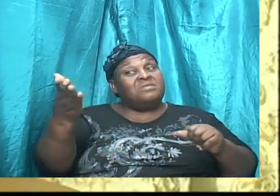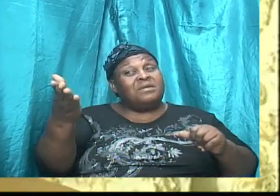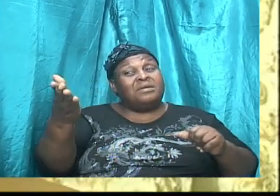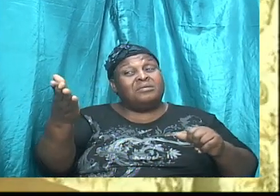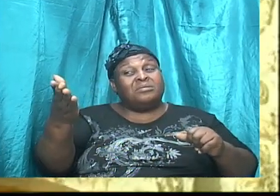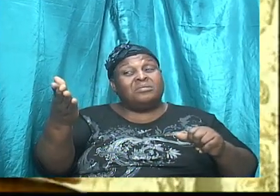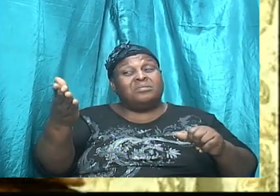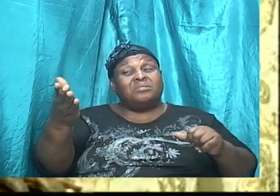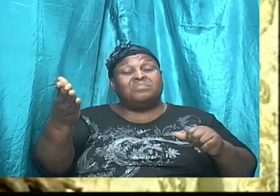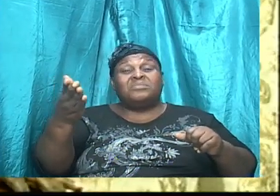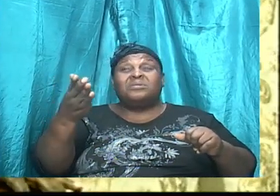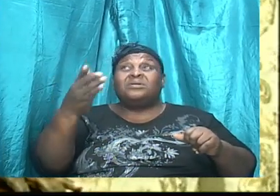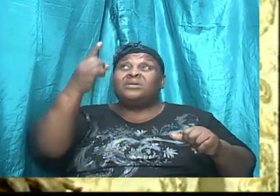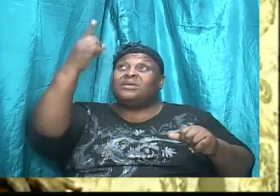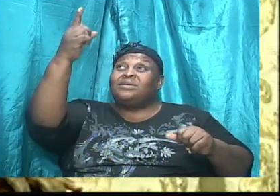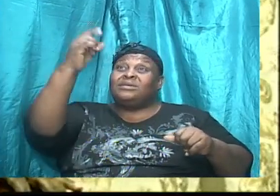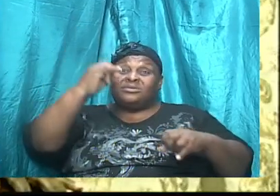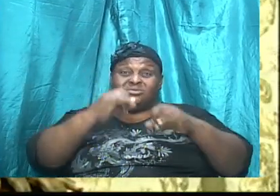justified.